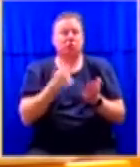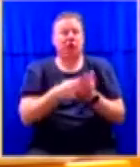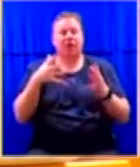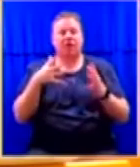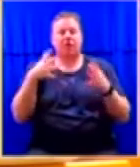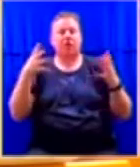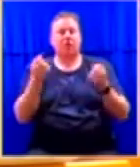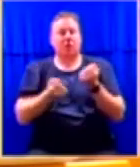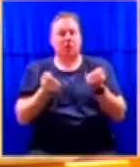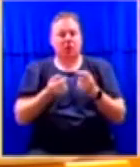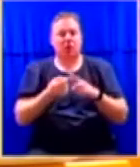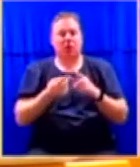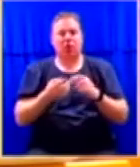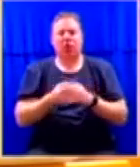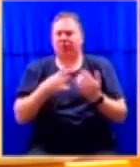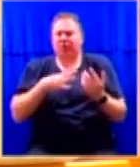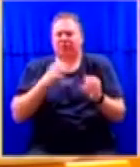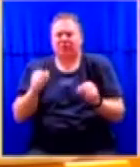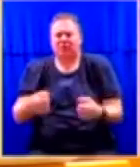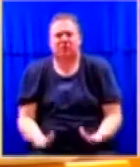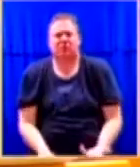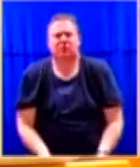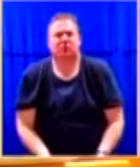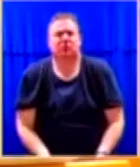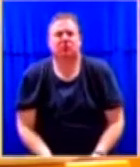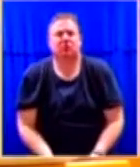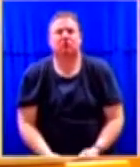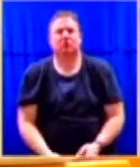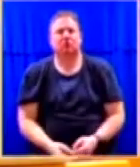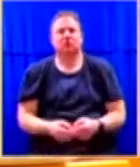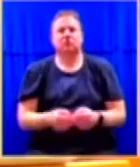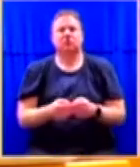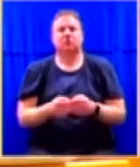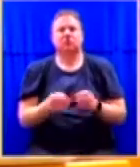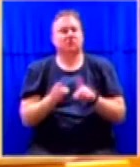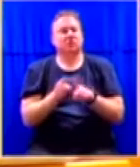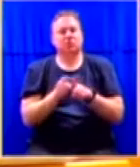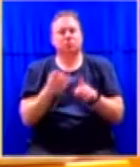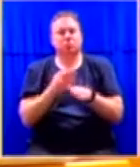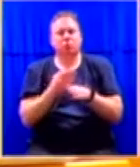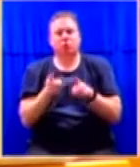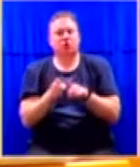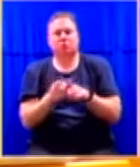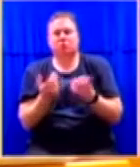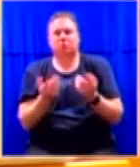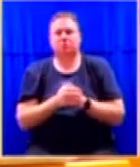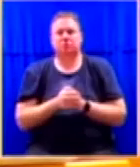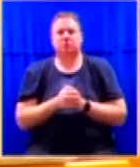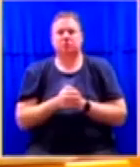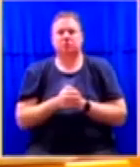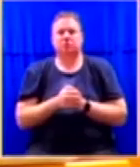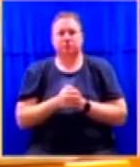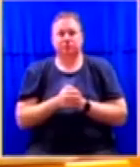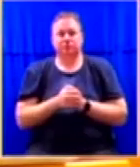not buy, I will not buy a Rolls-Royce and all that. So, in the end, in terms of compliance,